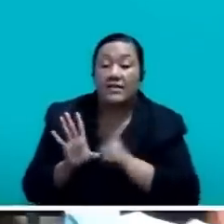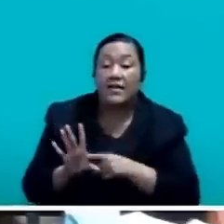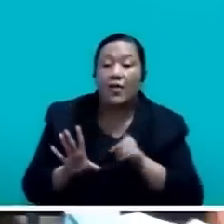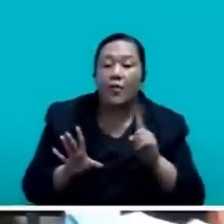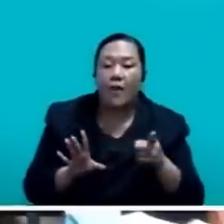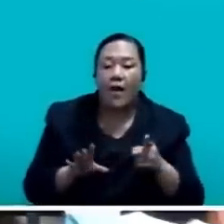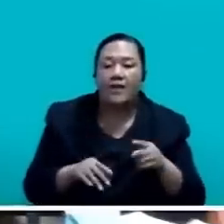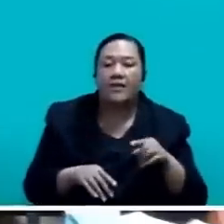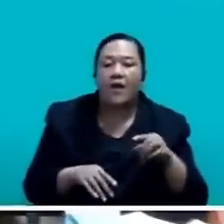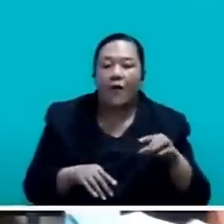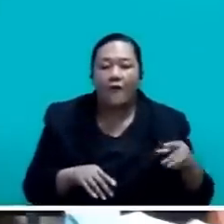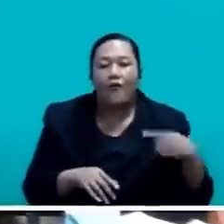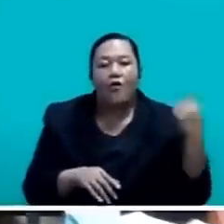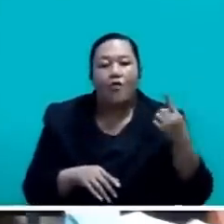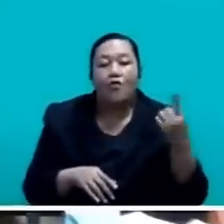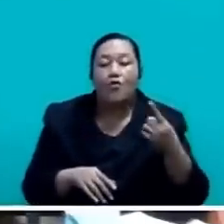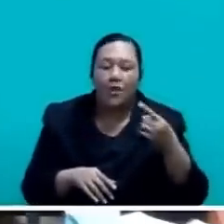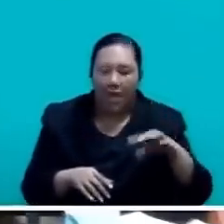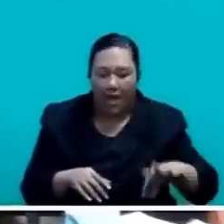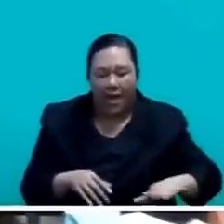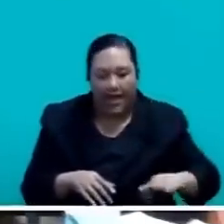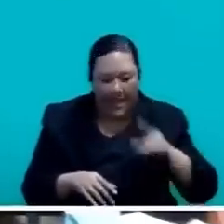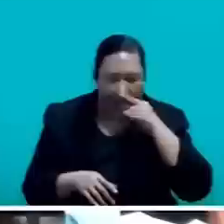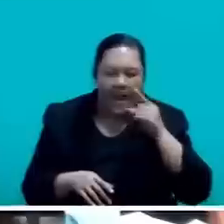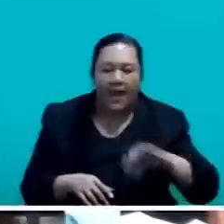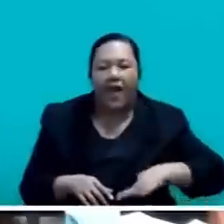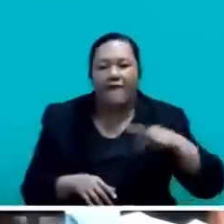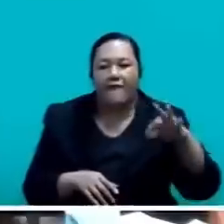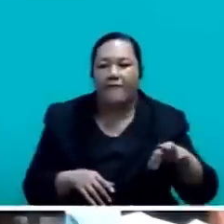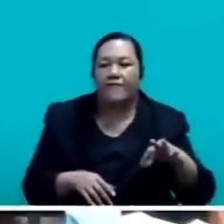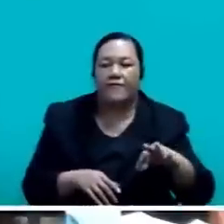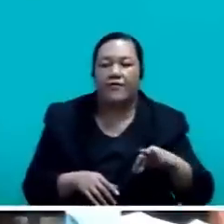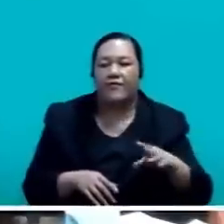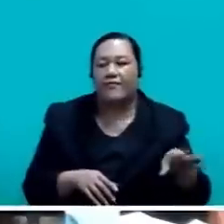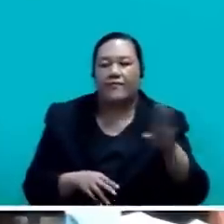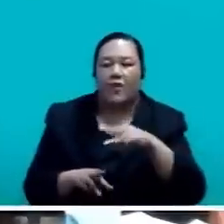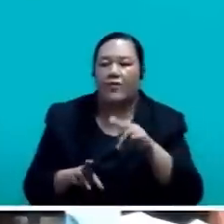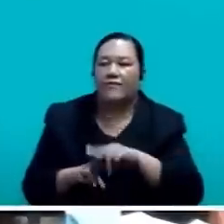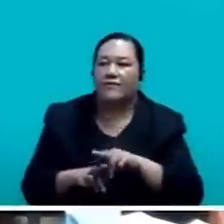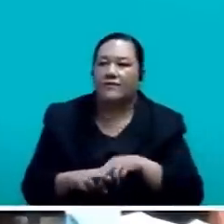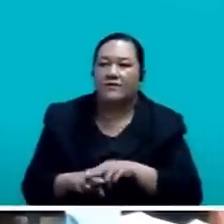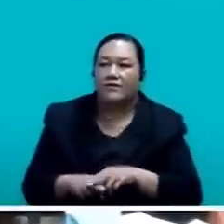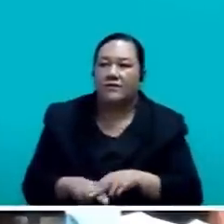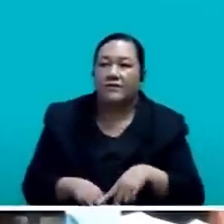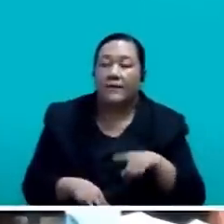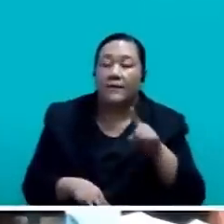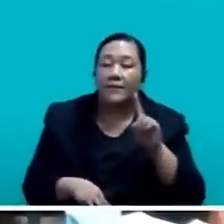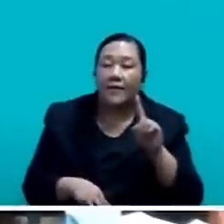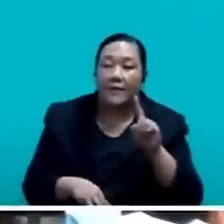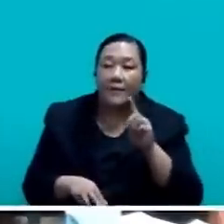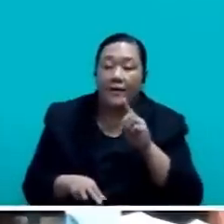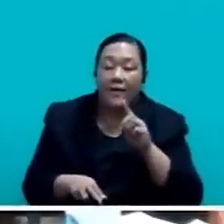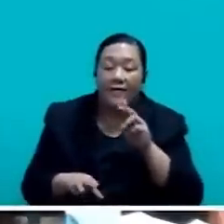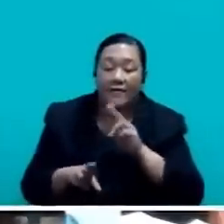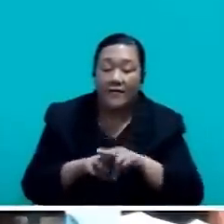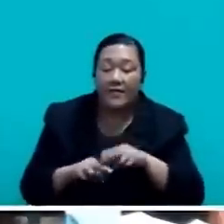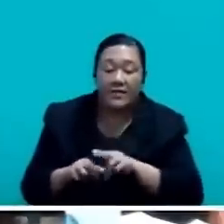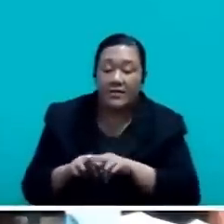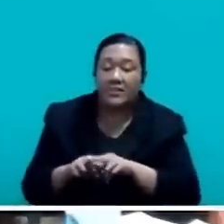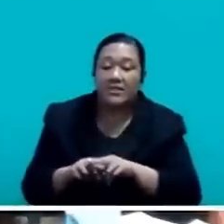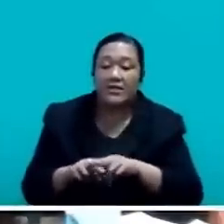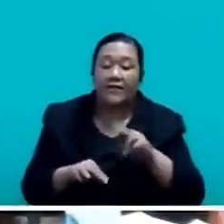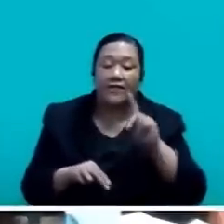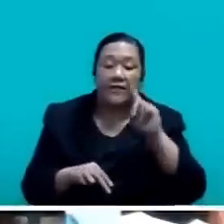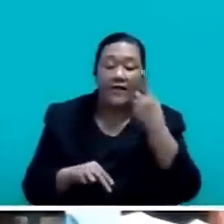affordability for all Fijians. Mr. Speaker, the populist Fiji First Government policies of the past